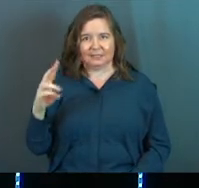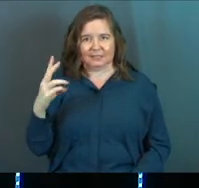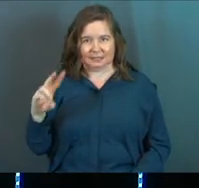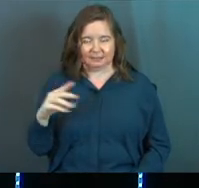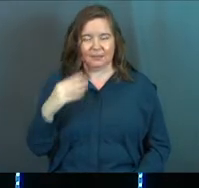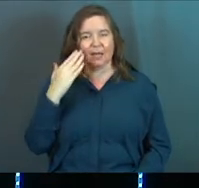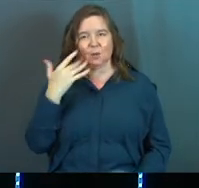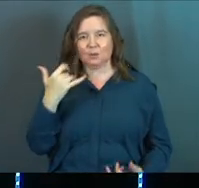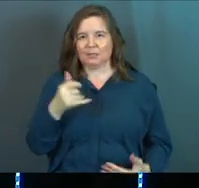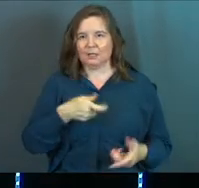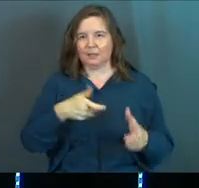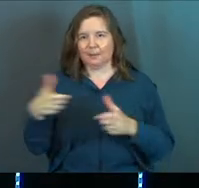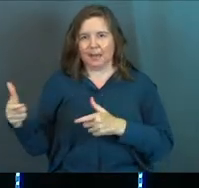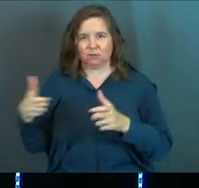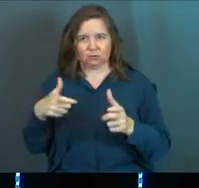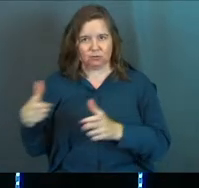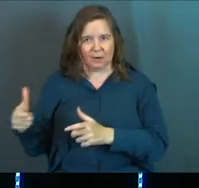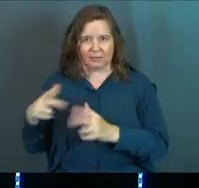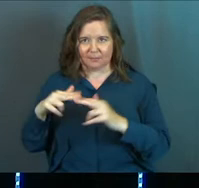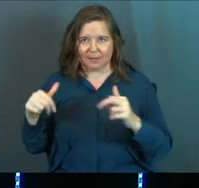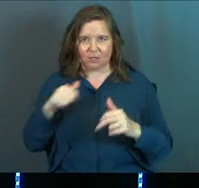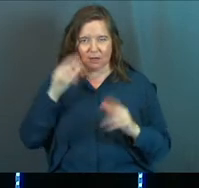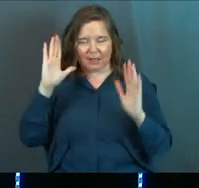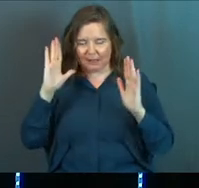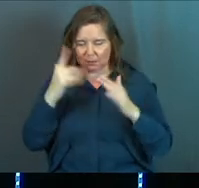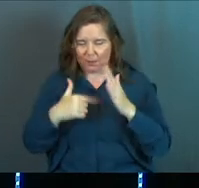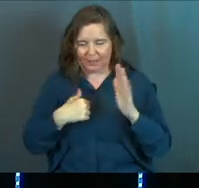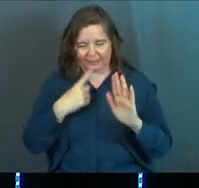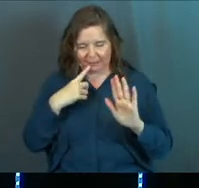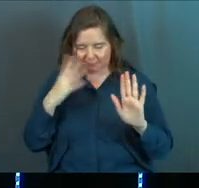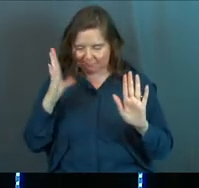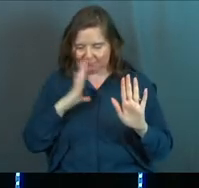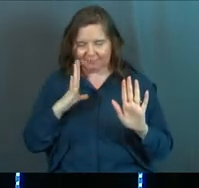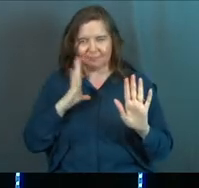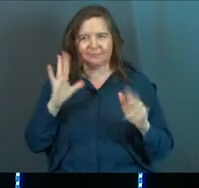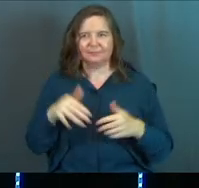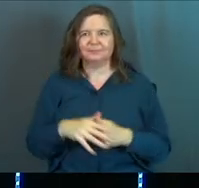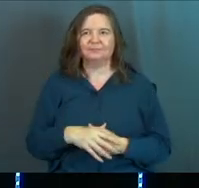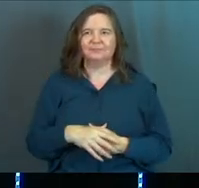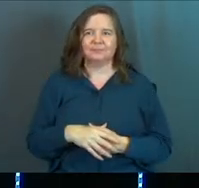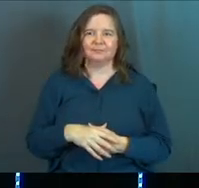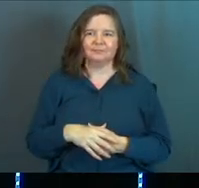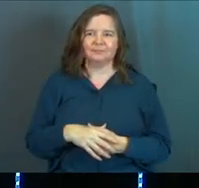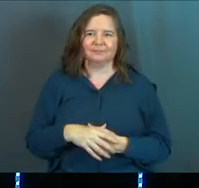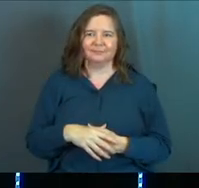And I know you're still passing trays, and you're not listening to what I say, and that's totally fine.